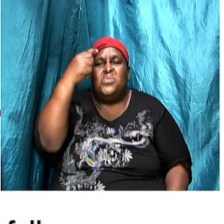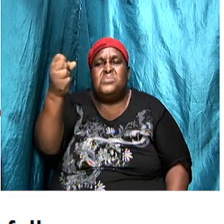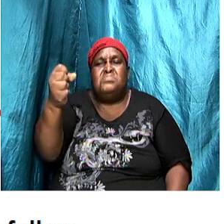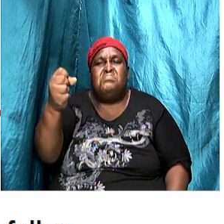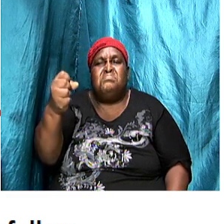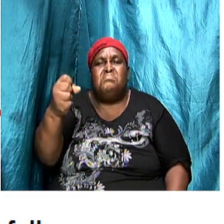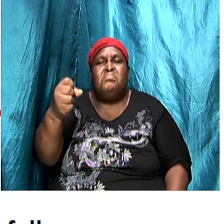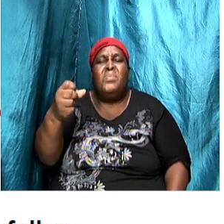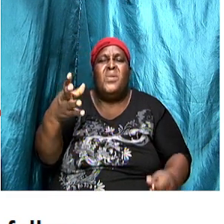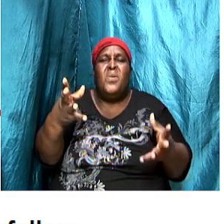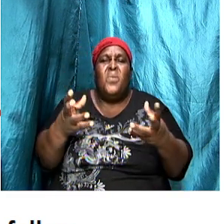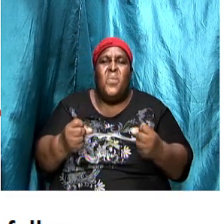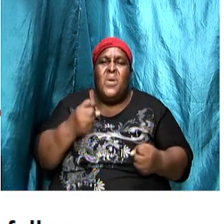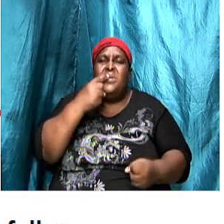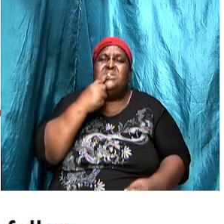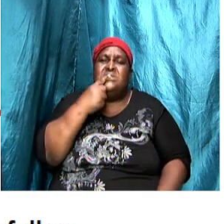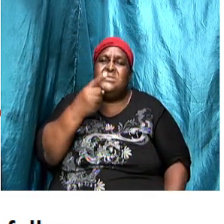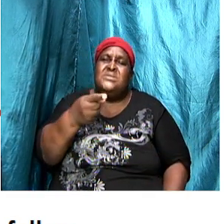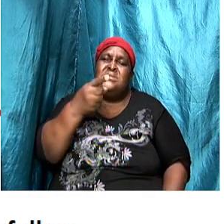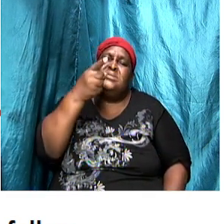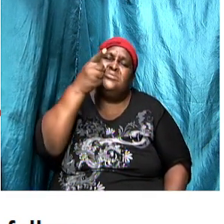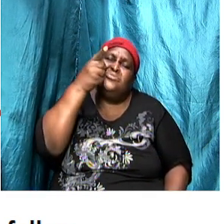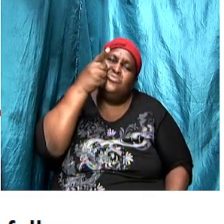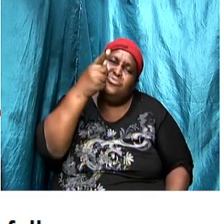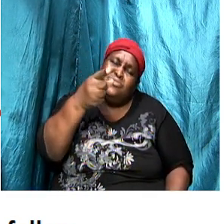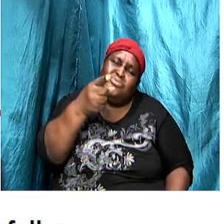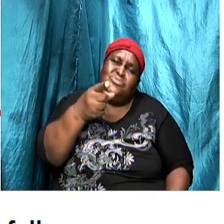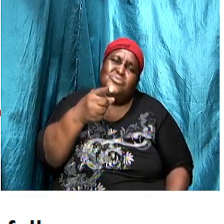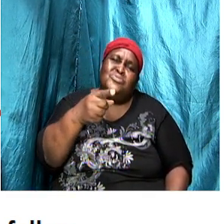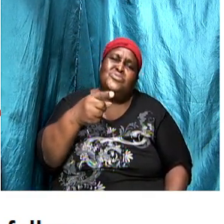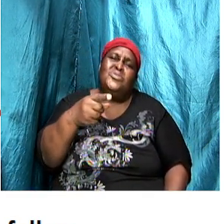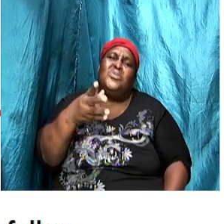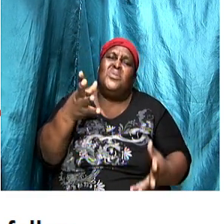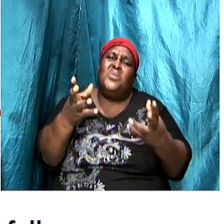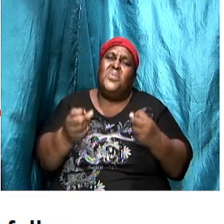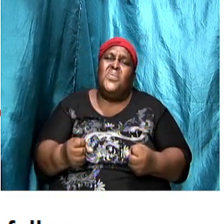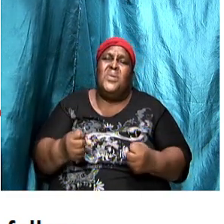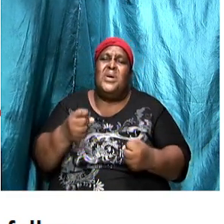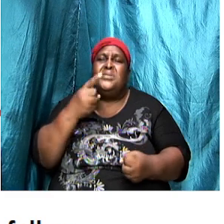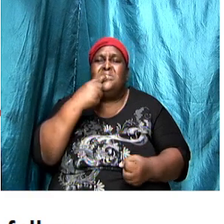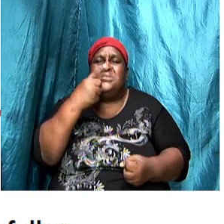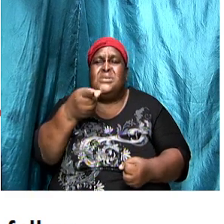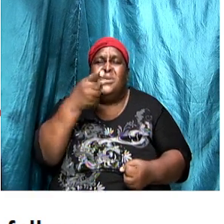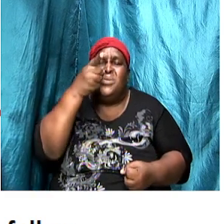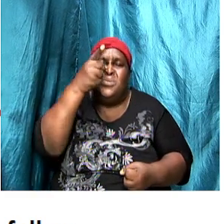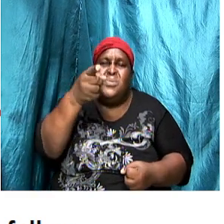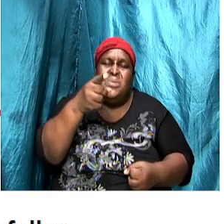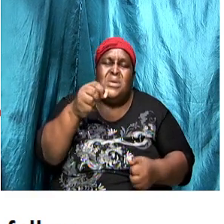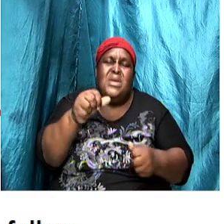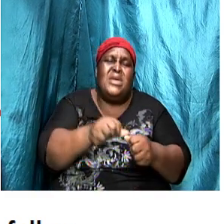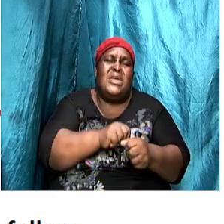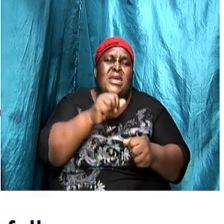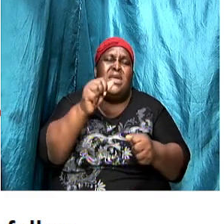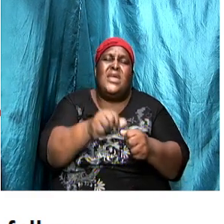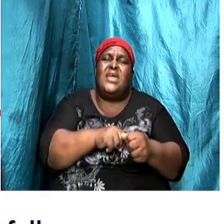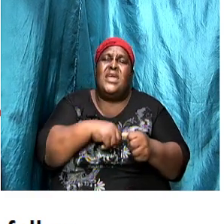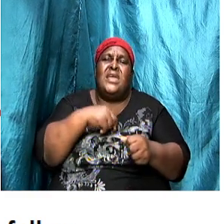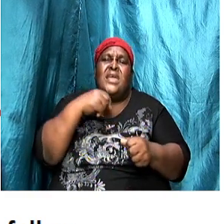admonish I want to admonish every one of us